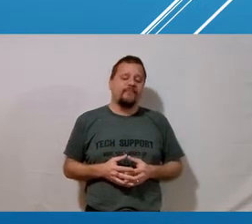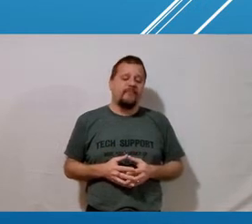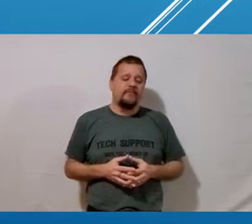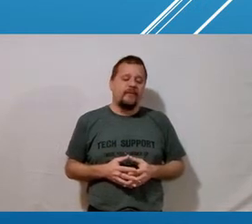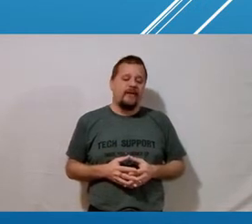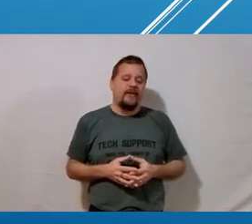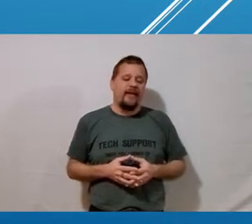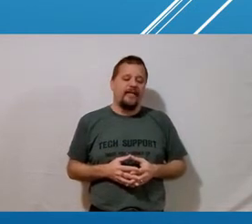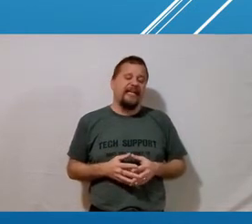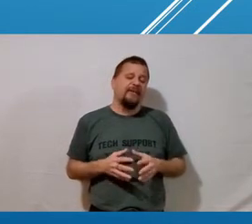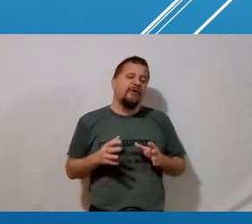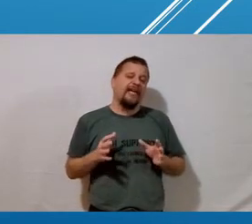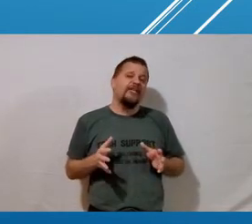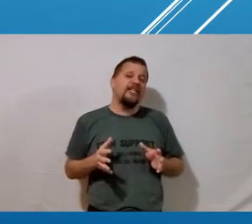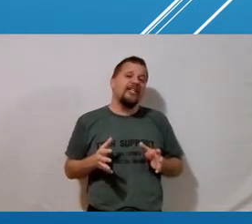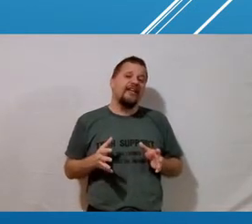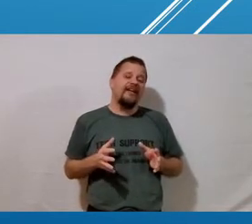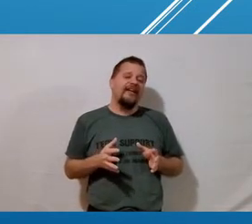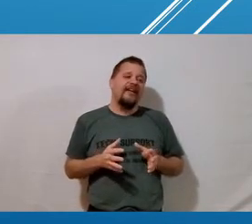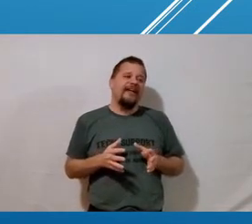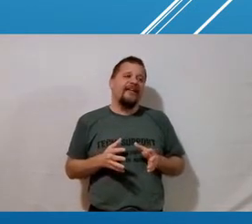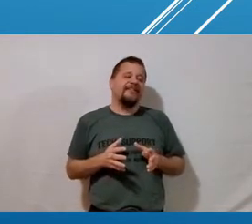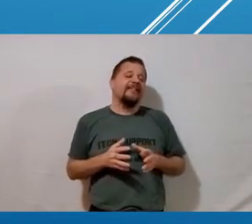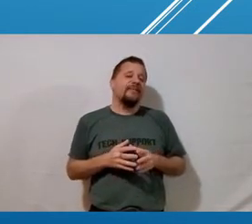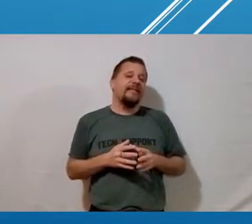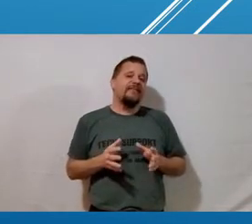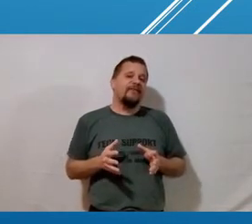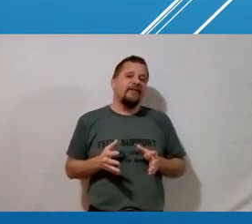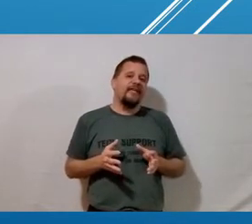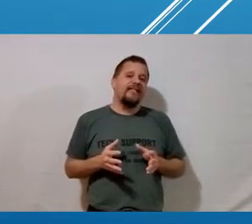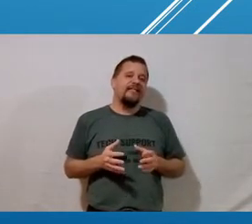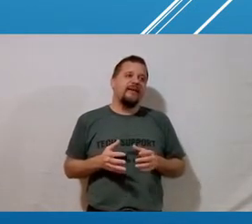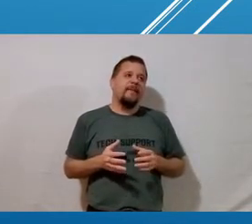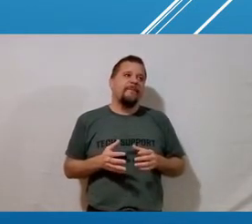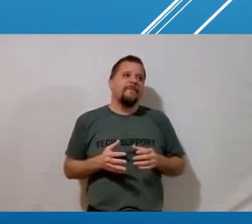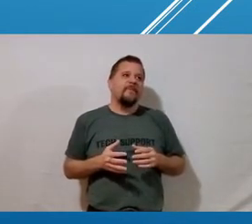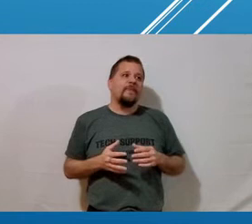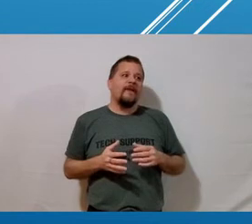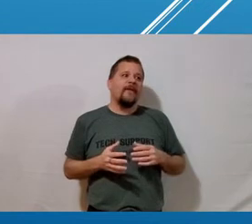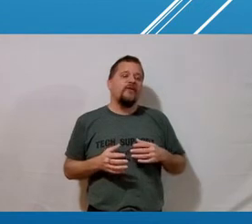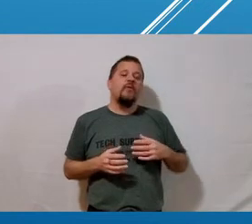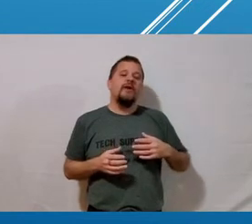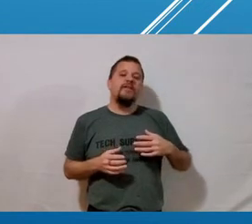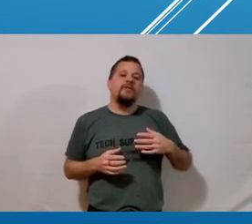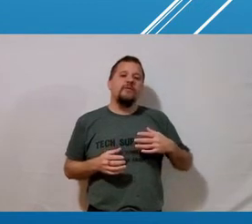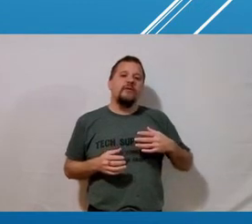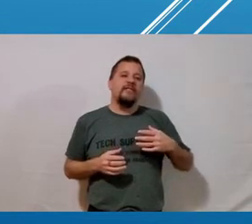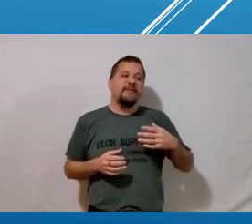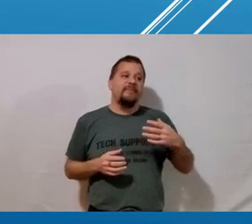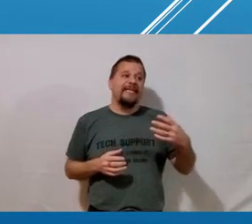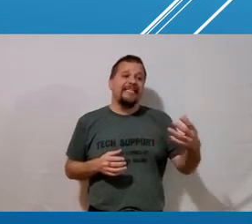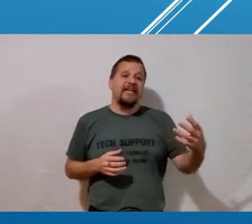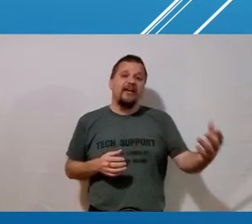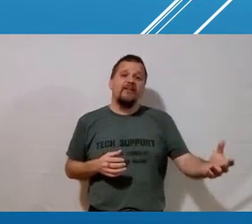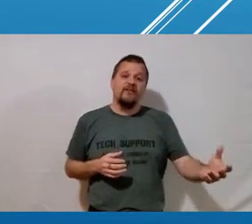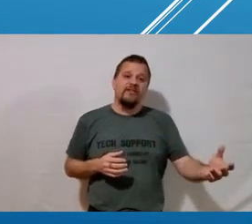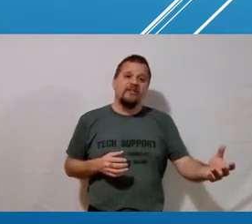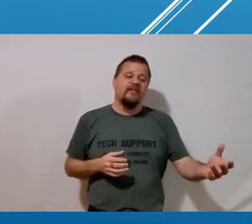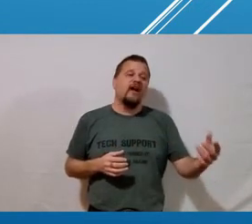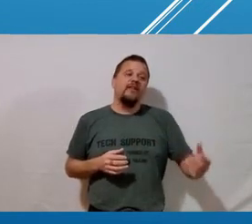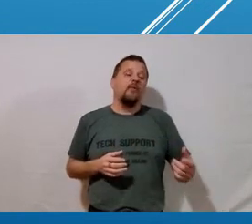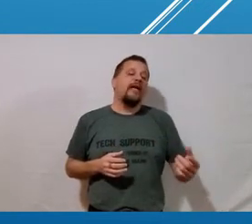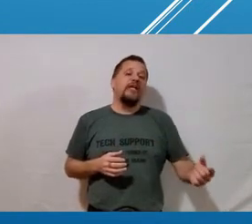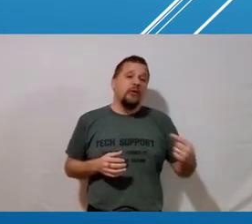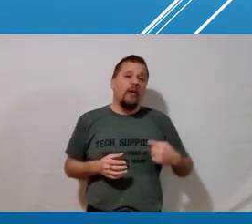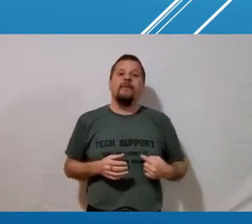you and in communication it's a little bit different it's it's you want to speak to